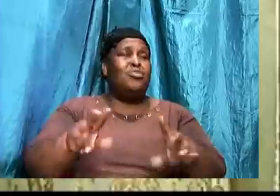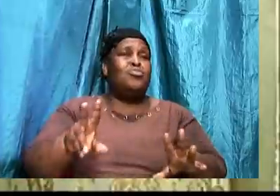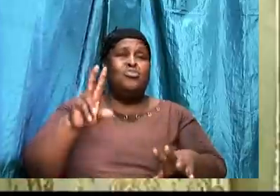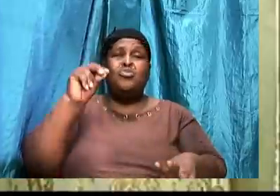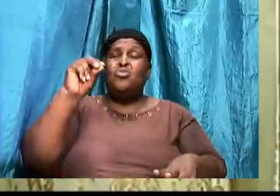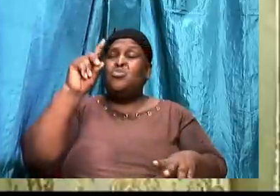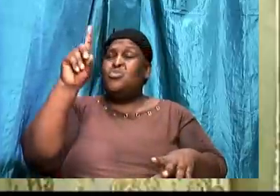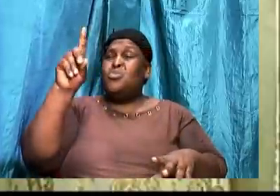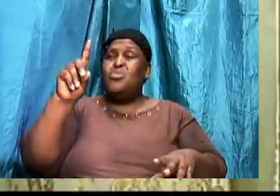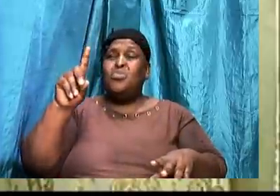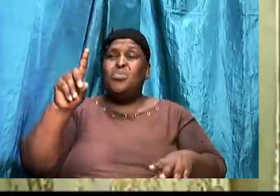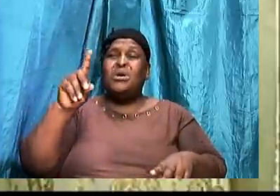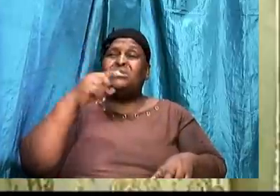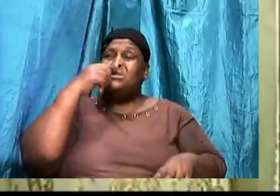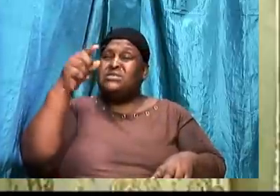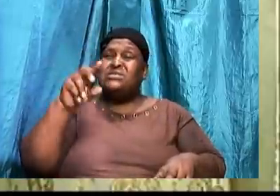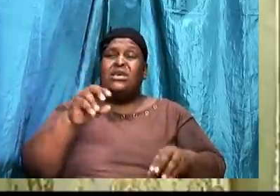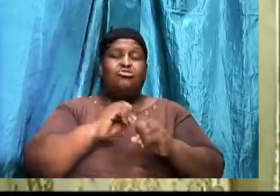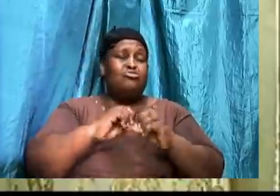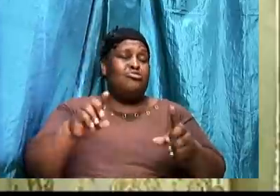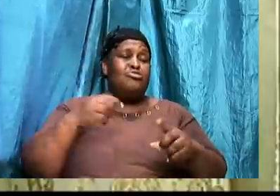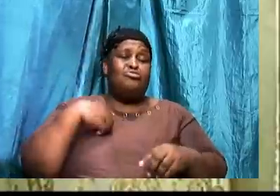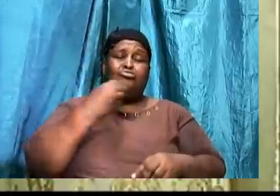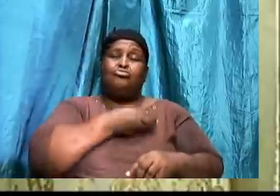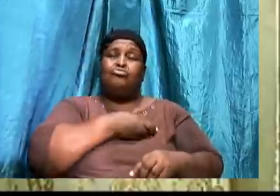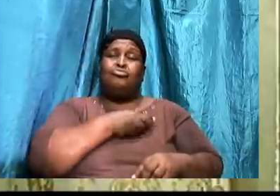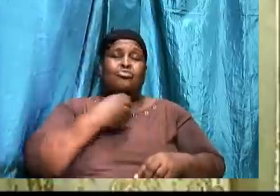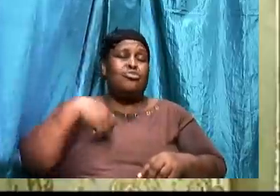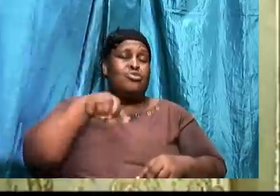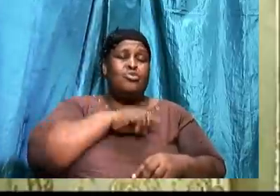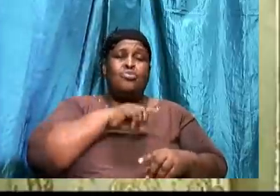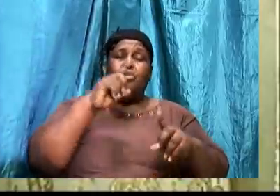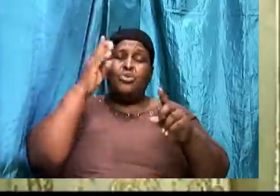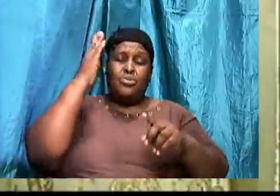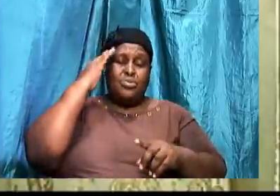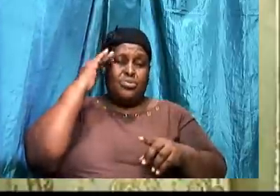We should know. That we should give God his due.